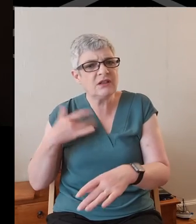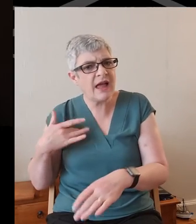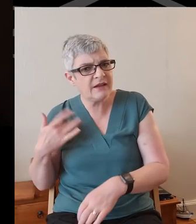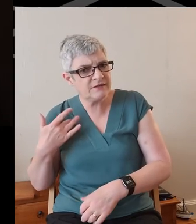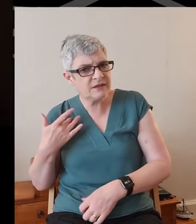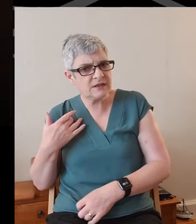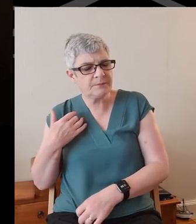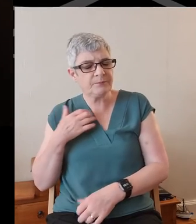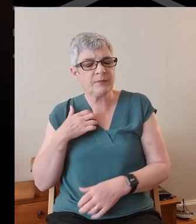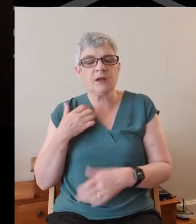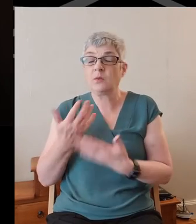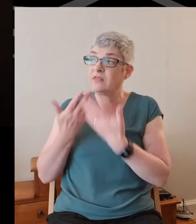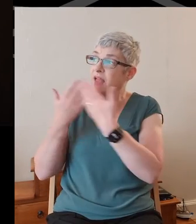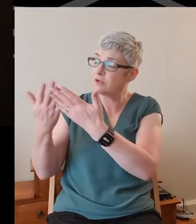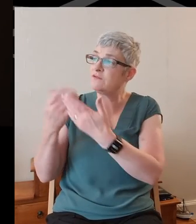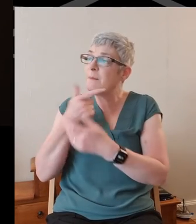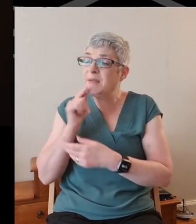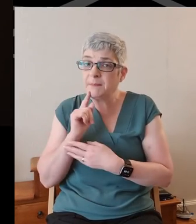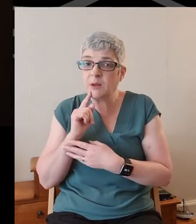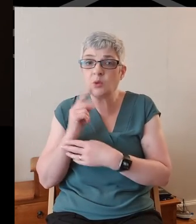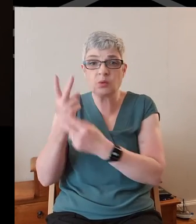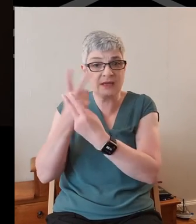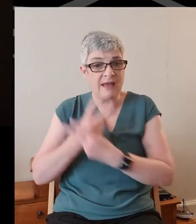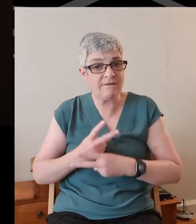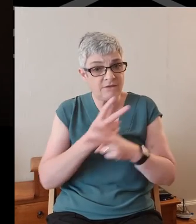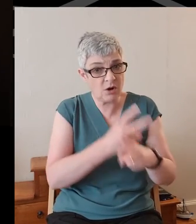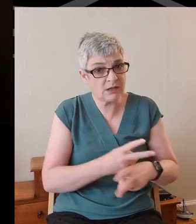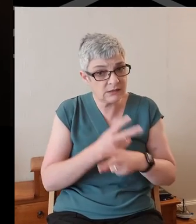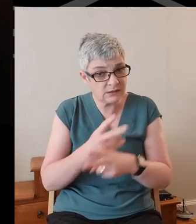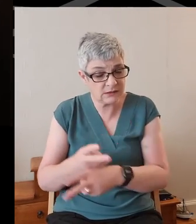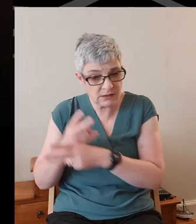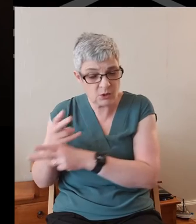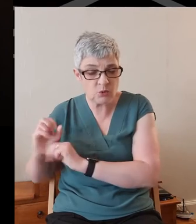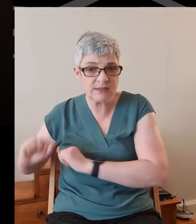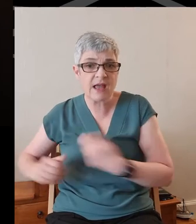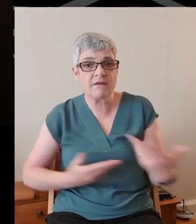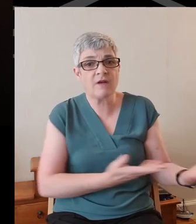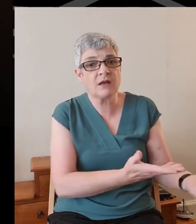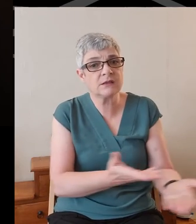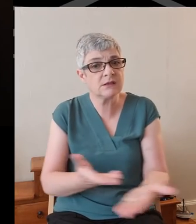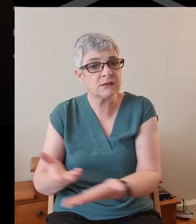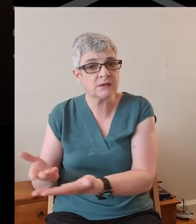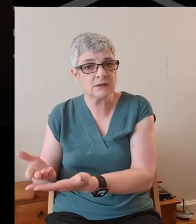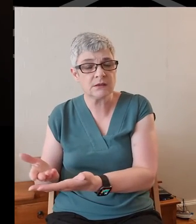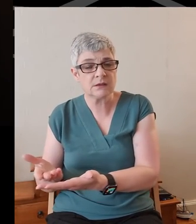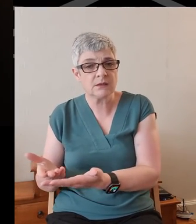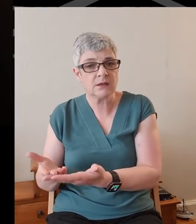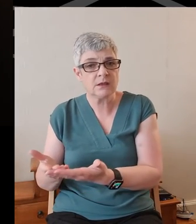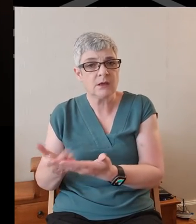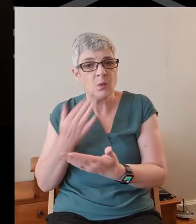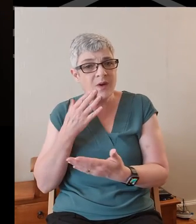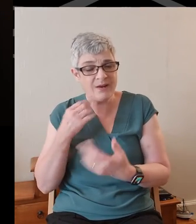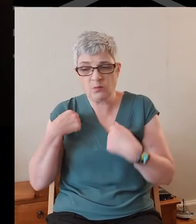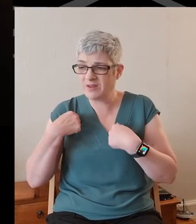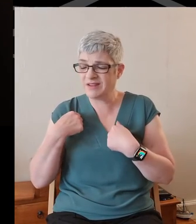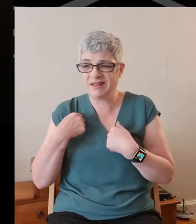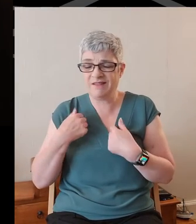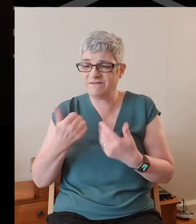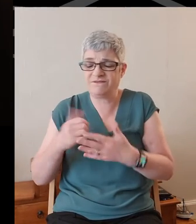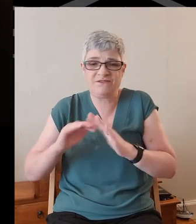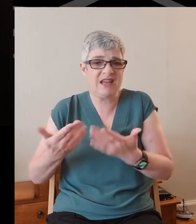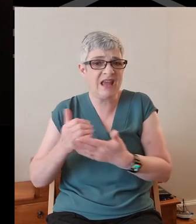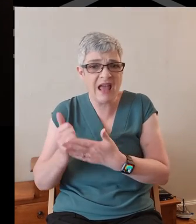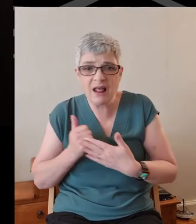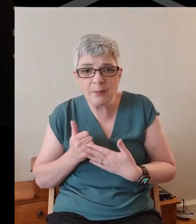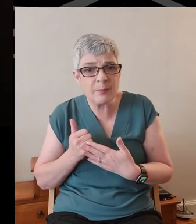Lord, give thanks for love who cared for us, people who served us. When we were helpless and useless